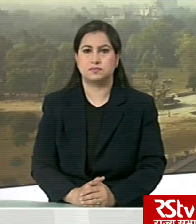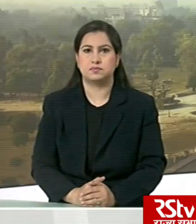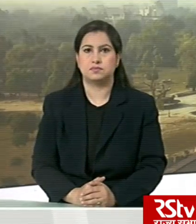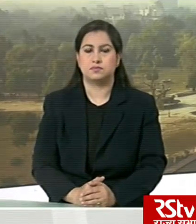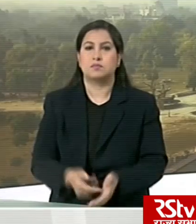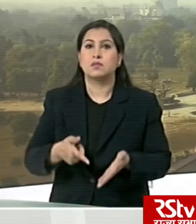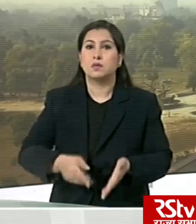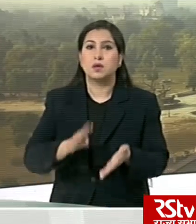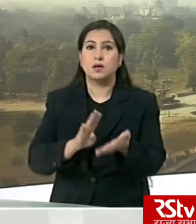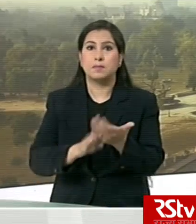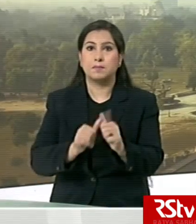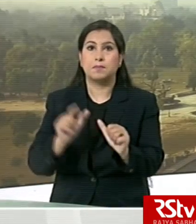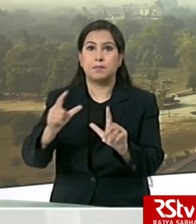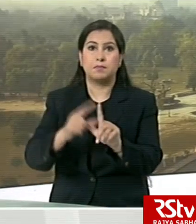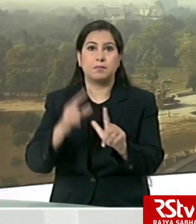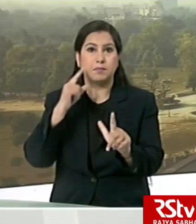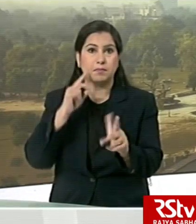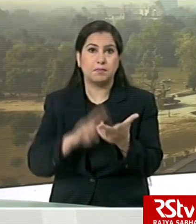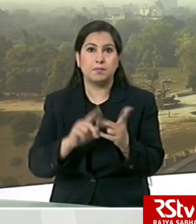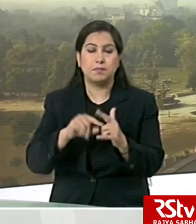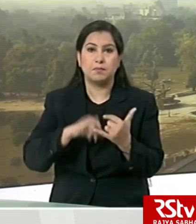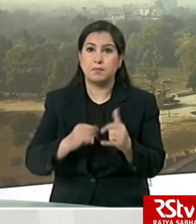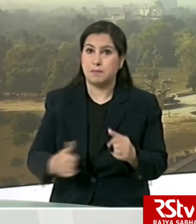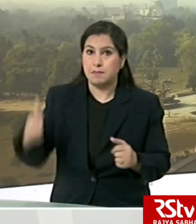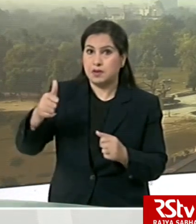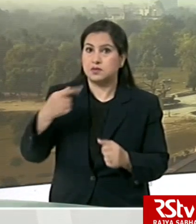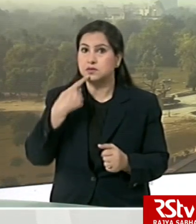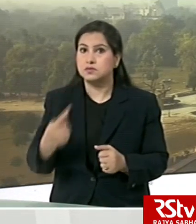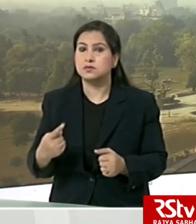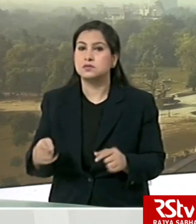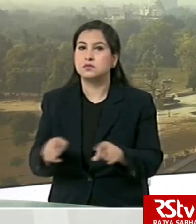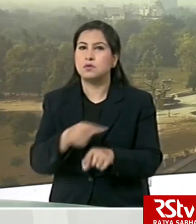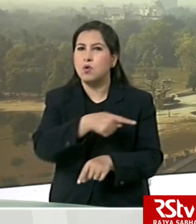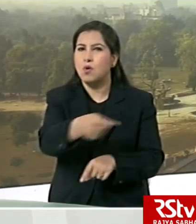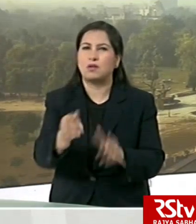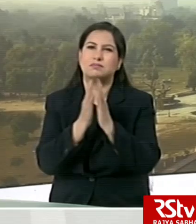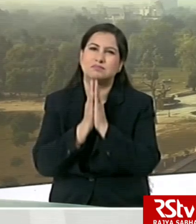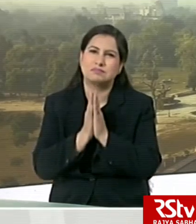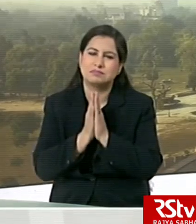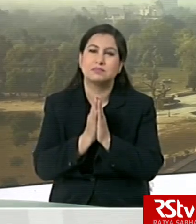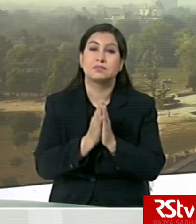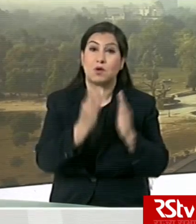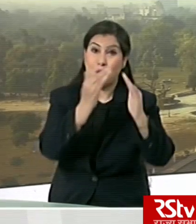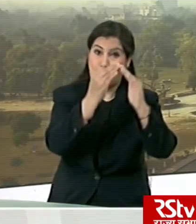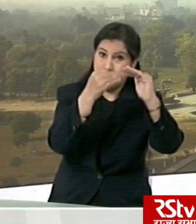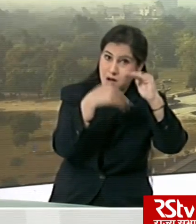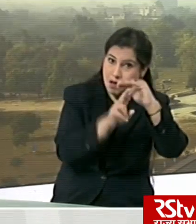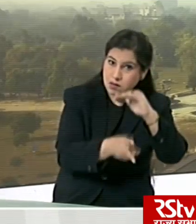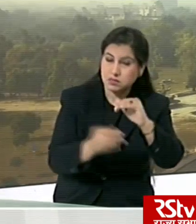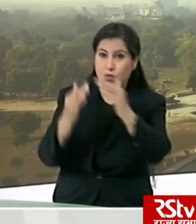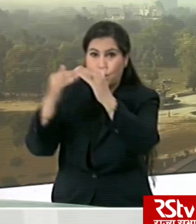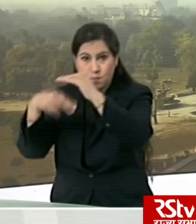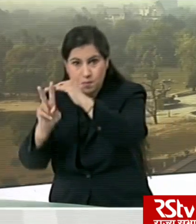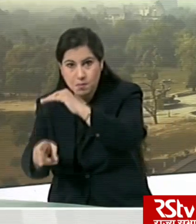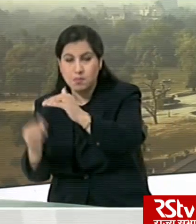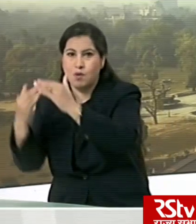The Maldivian President, Ibrahim Mohamed Sohli, has made an emotional appeal for people to stay indoors following confirmation of the